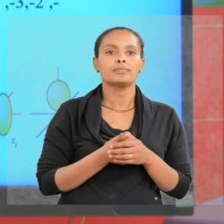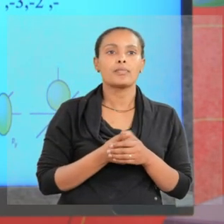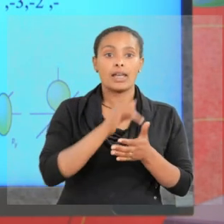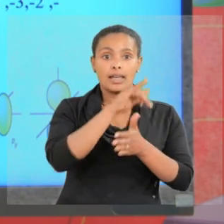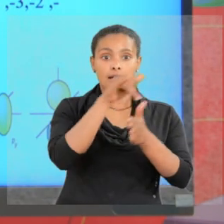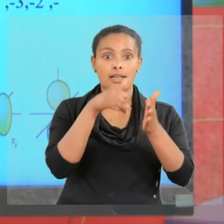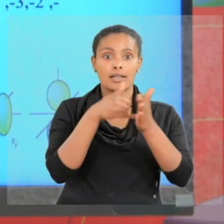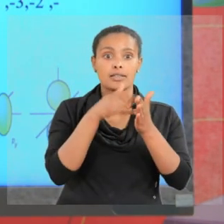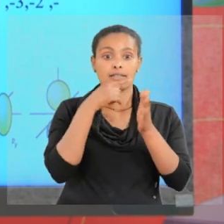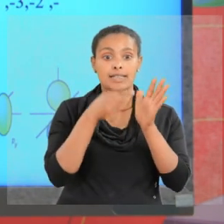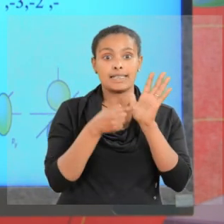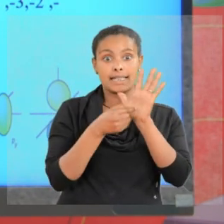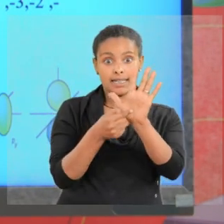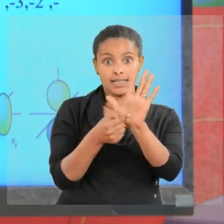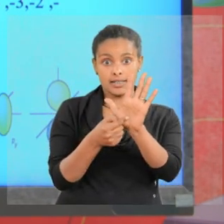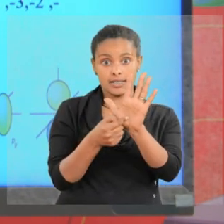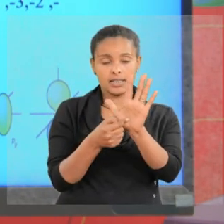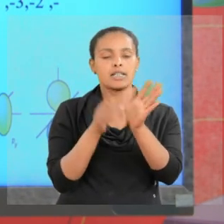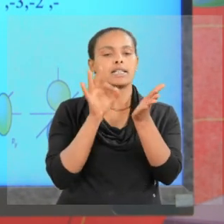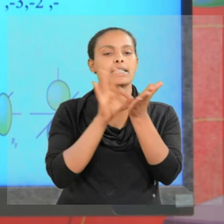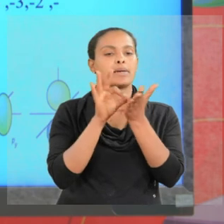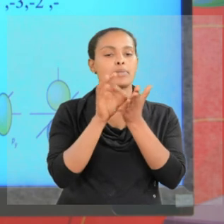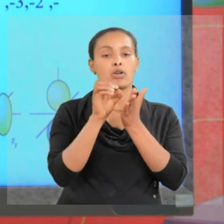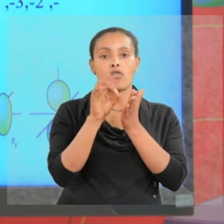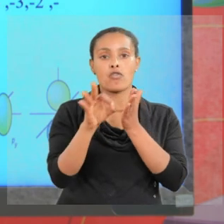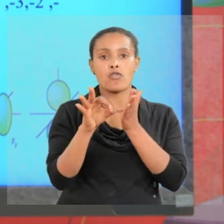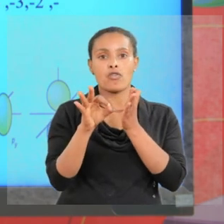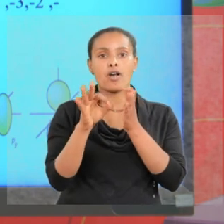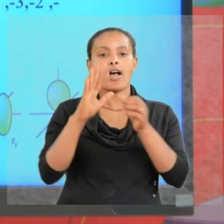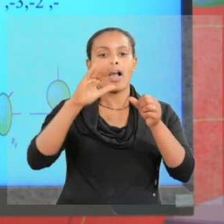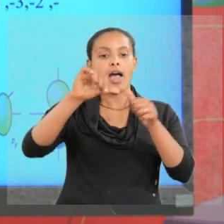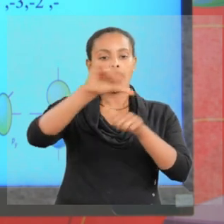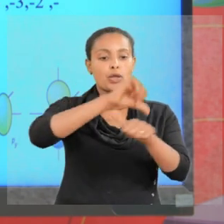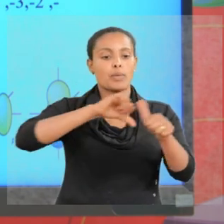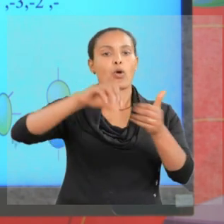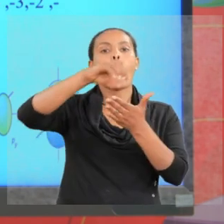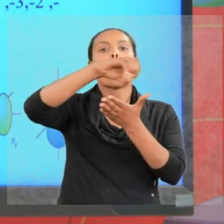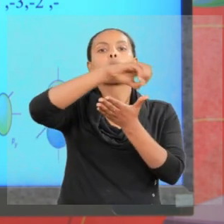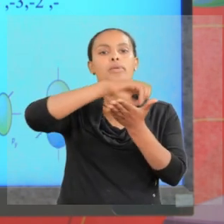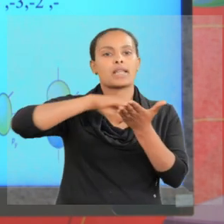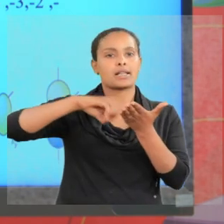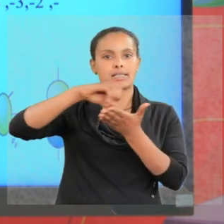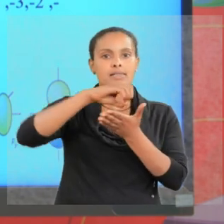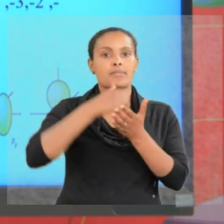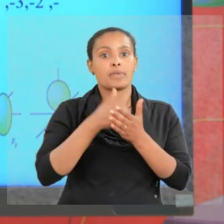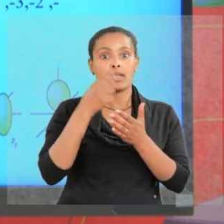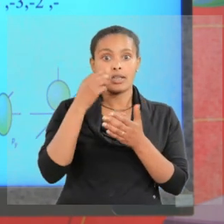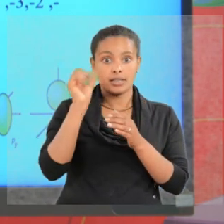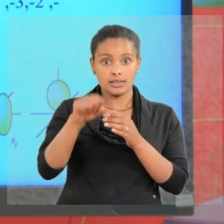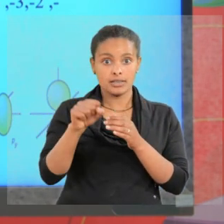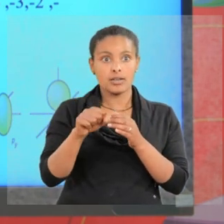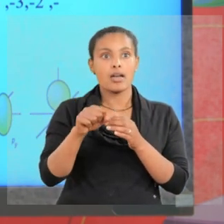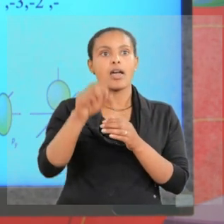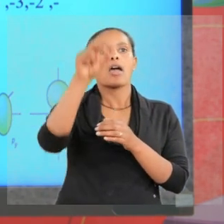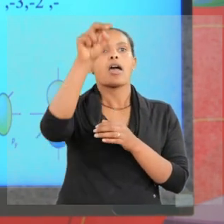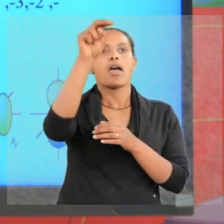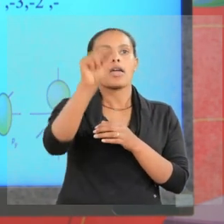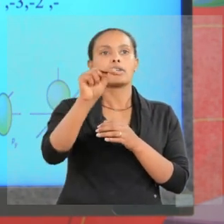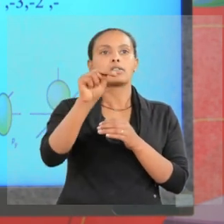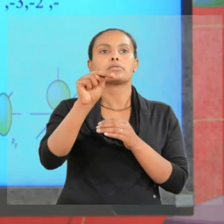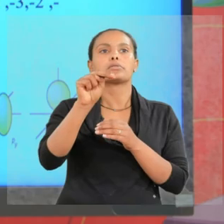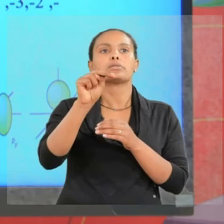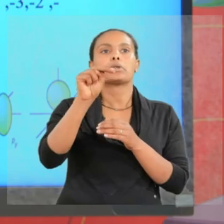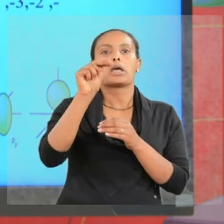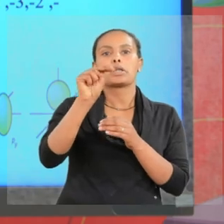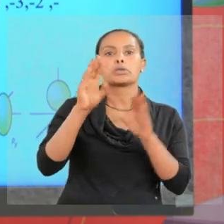It indicates number of atomic orbitals. Yes? l is equal to four. It's